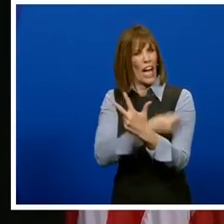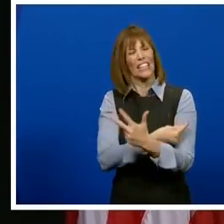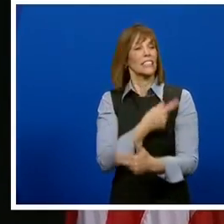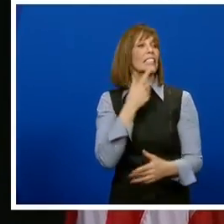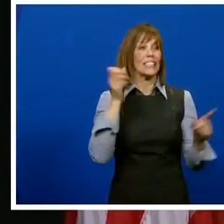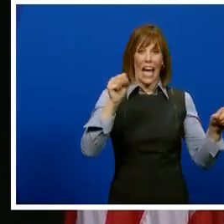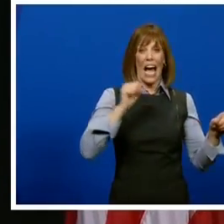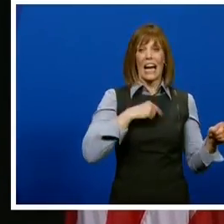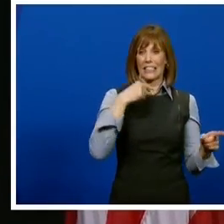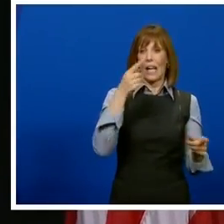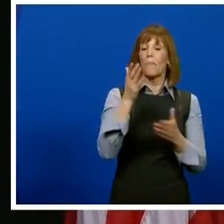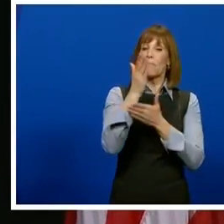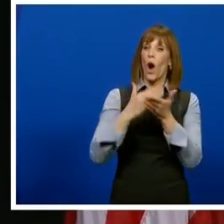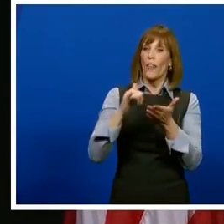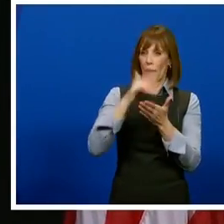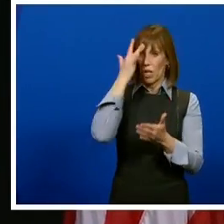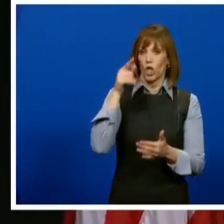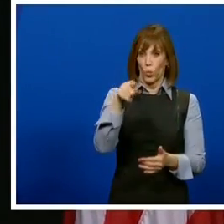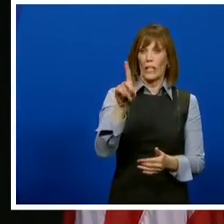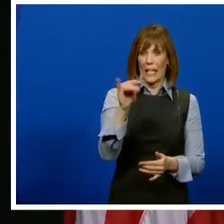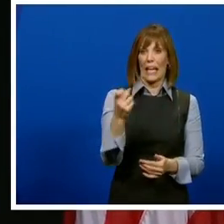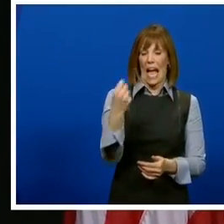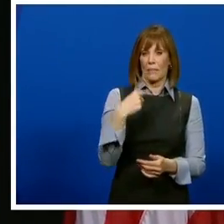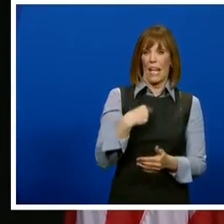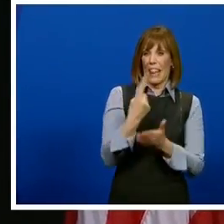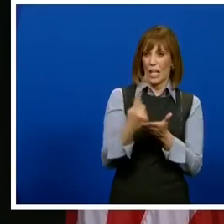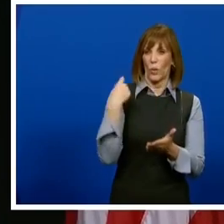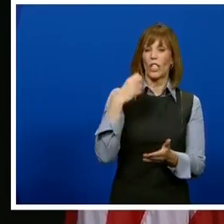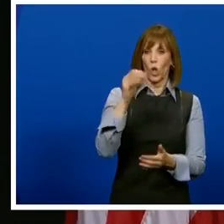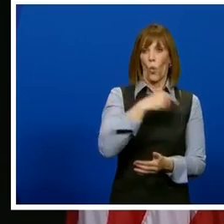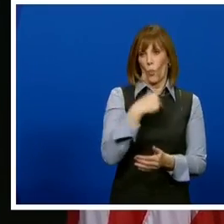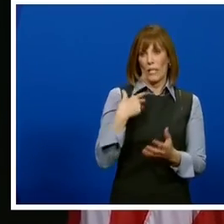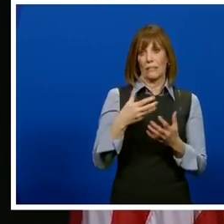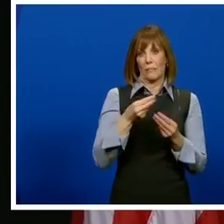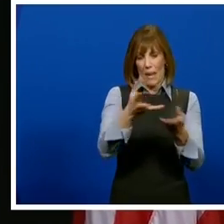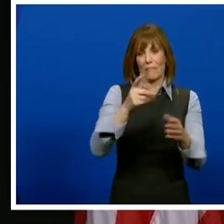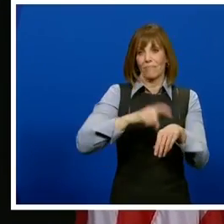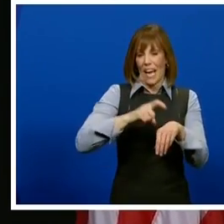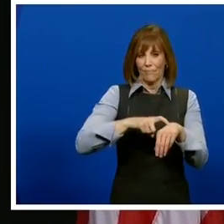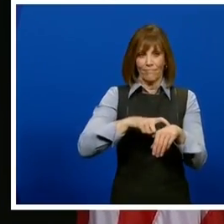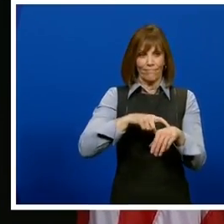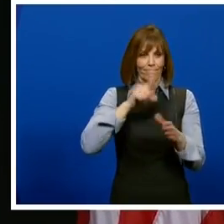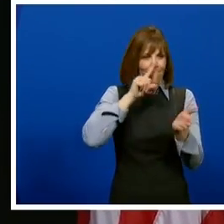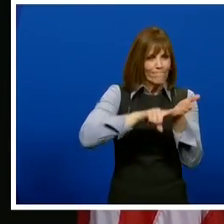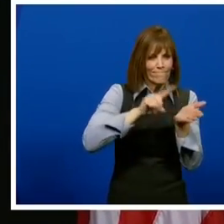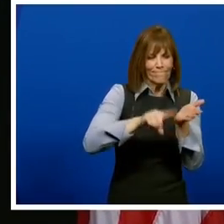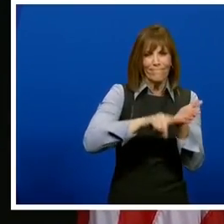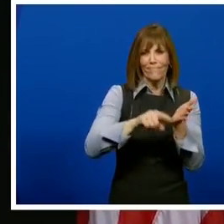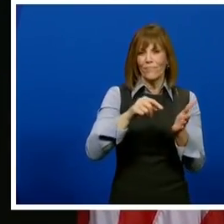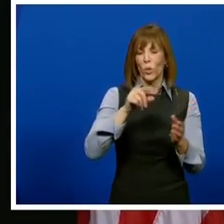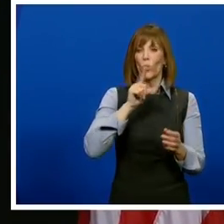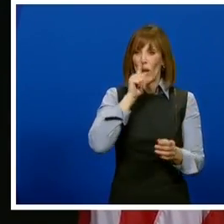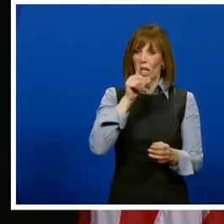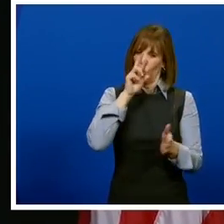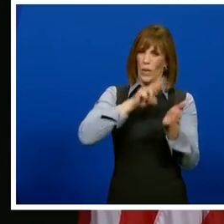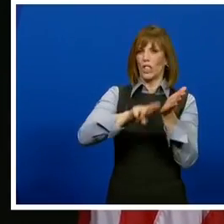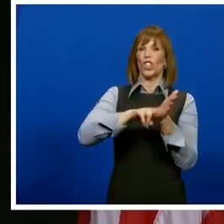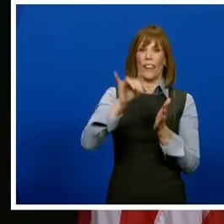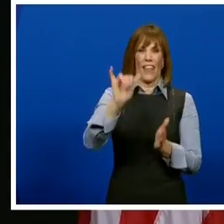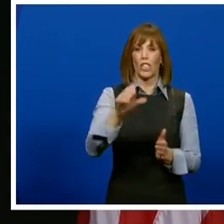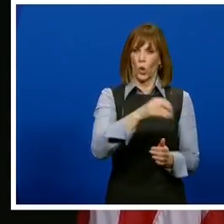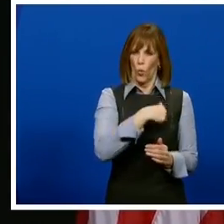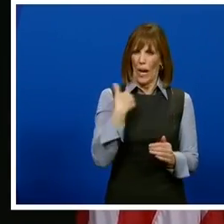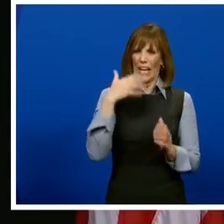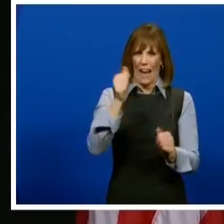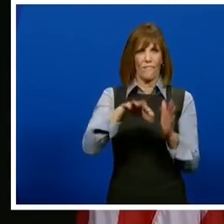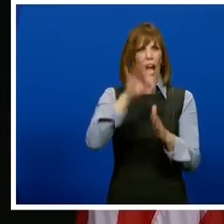think I said in my remarks part of it, because you did ask this question last week. And so we spent a lot of time over the last several days really researching this so we could